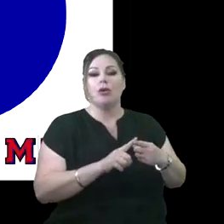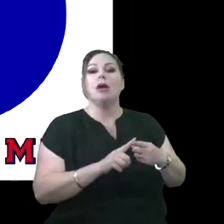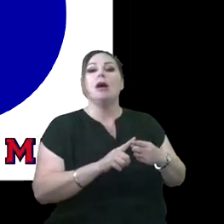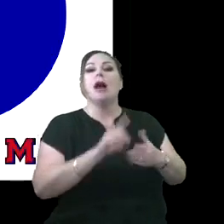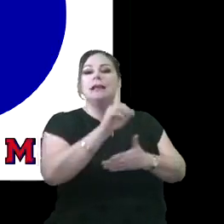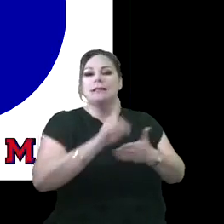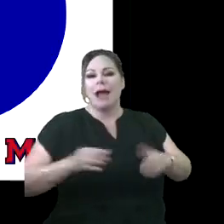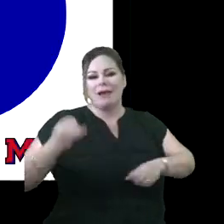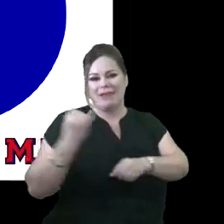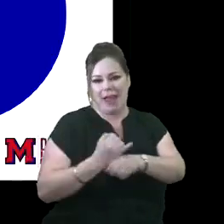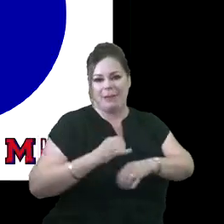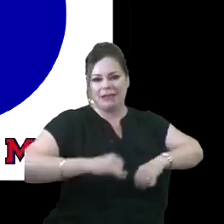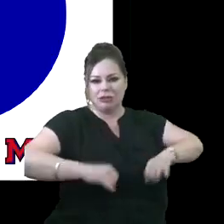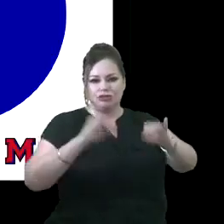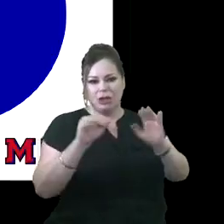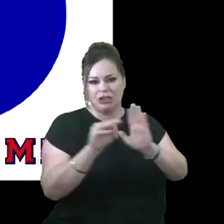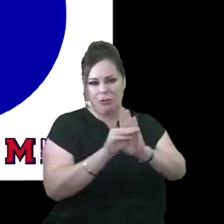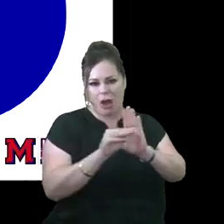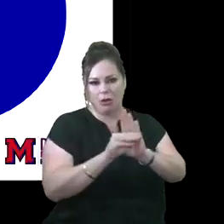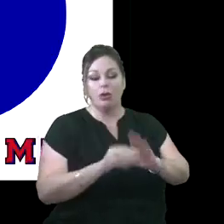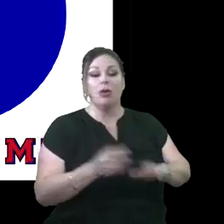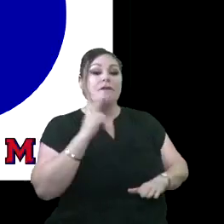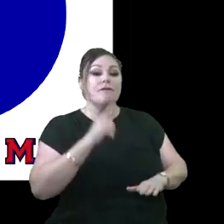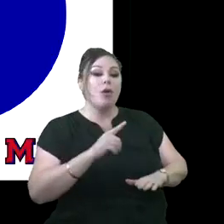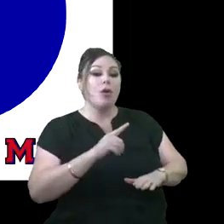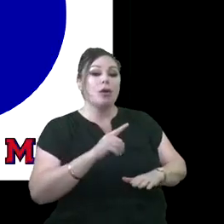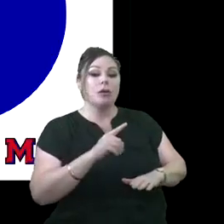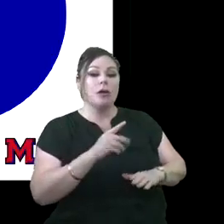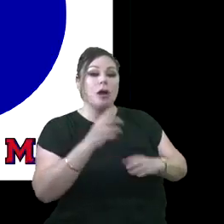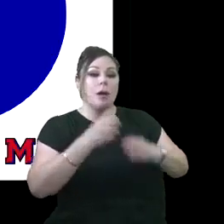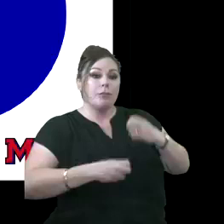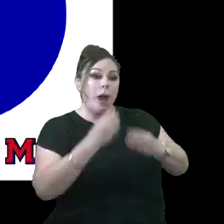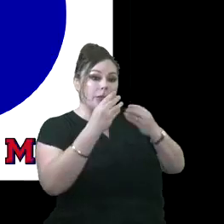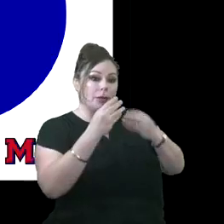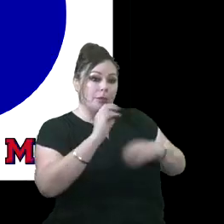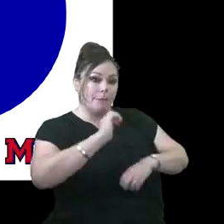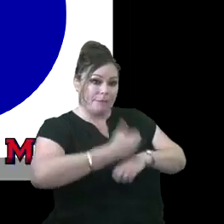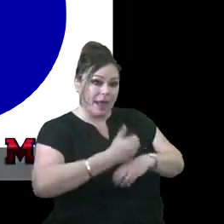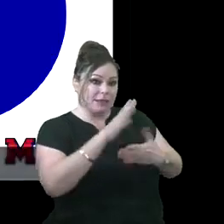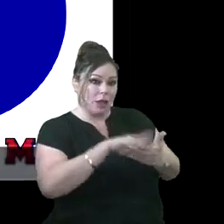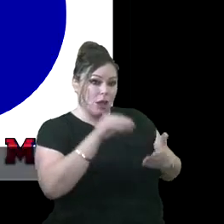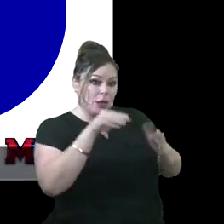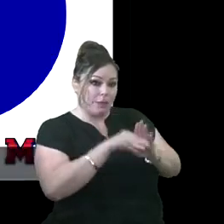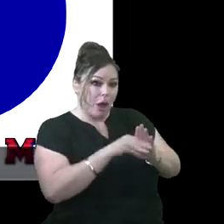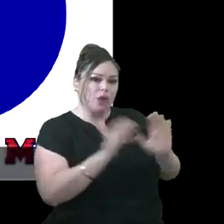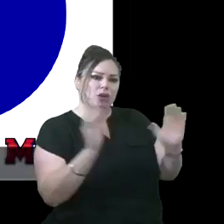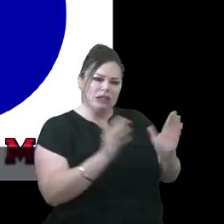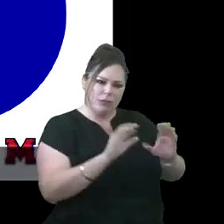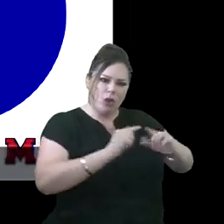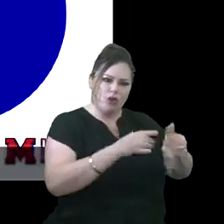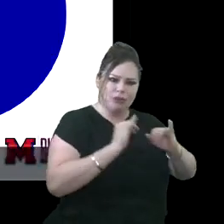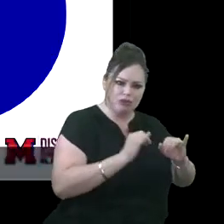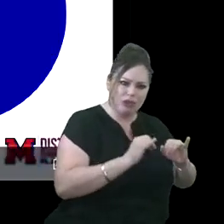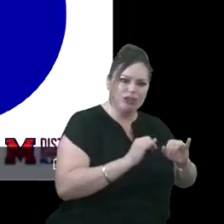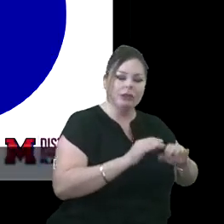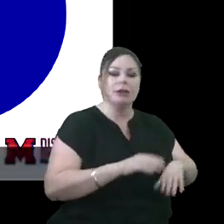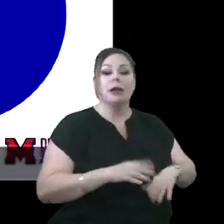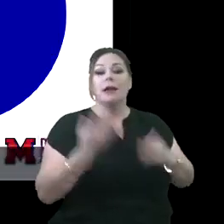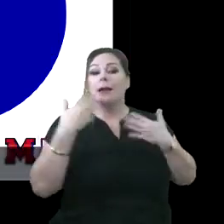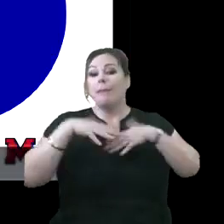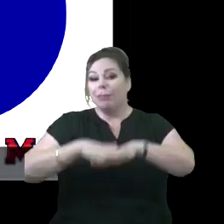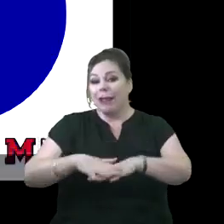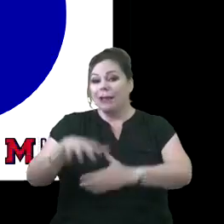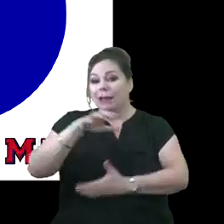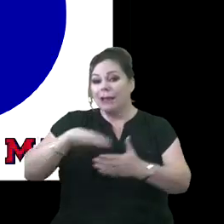So we're doing a project based learning model. We want to make sure small group instruction. we're doing blended learning, we want to make sure that the ratio